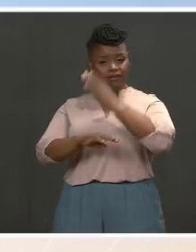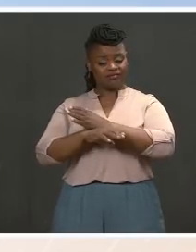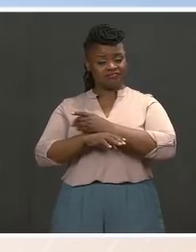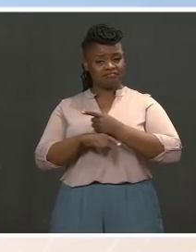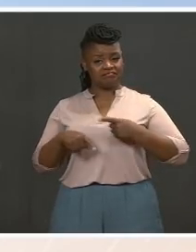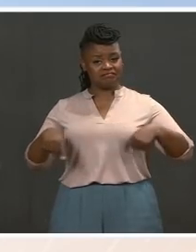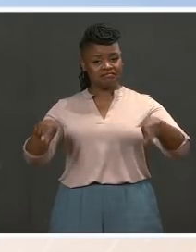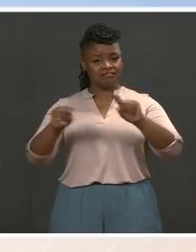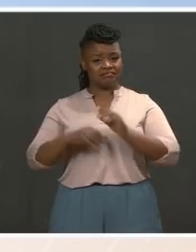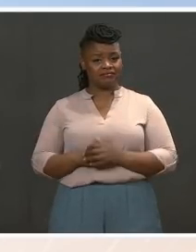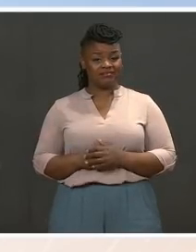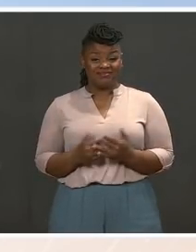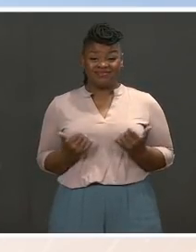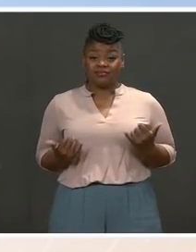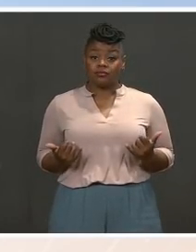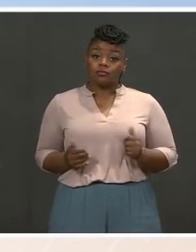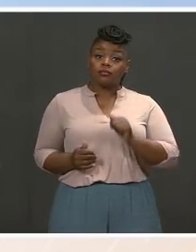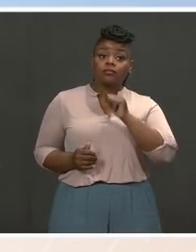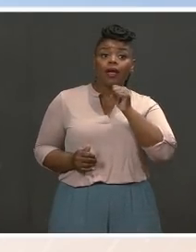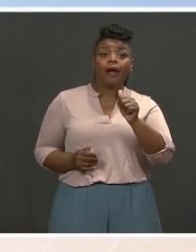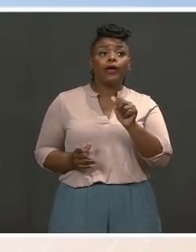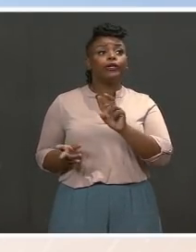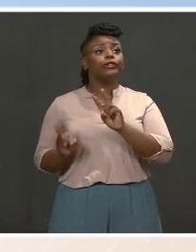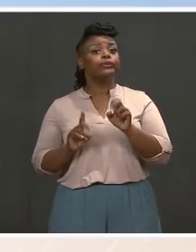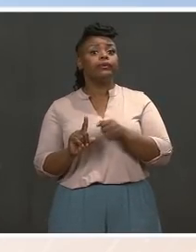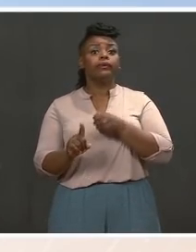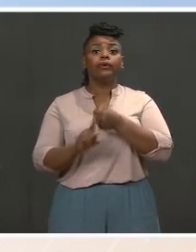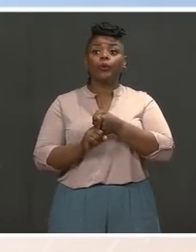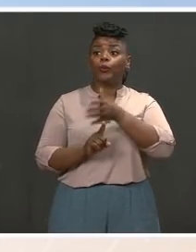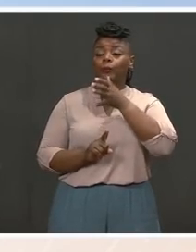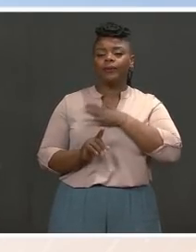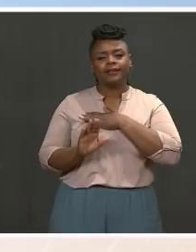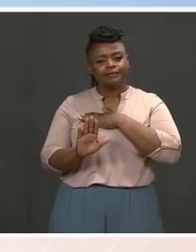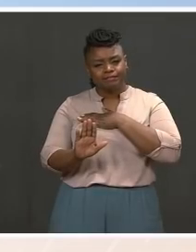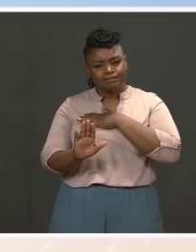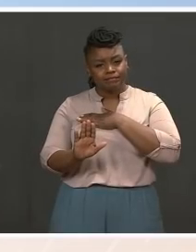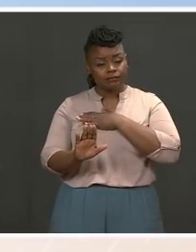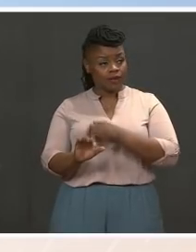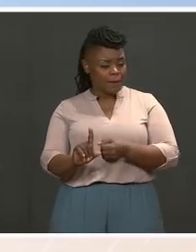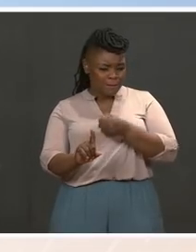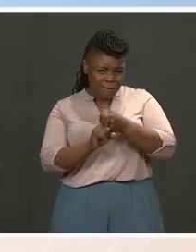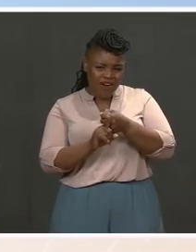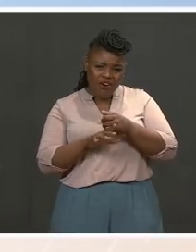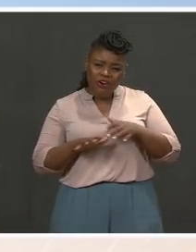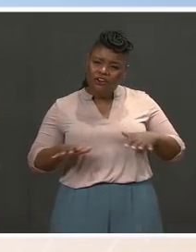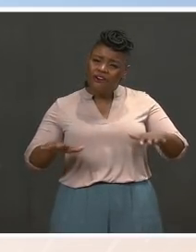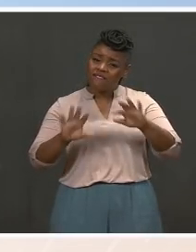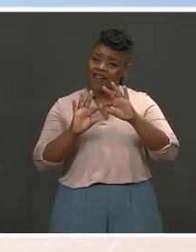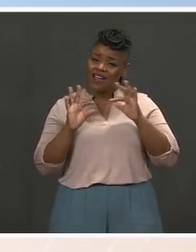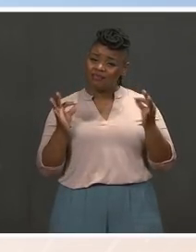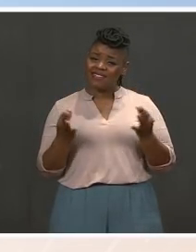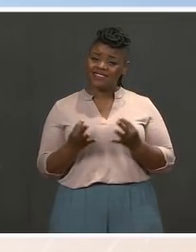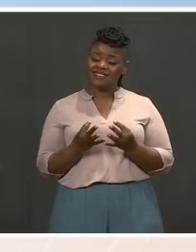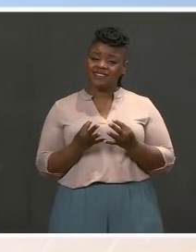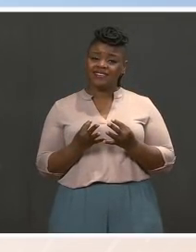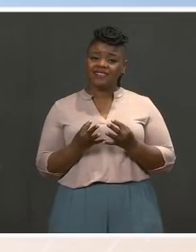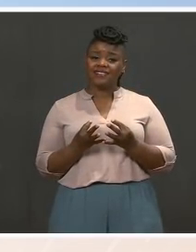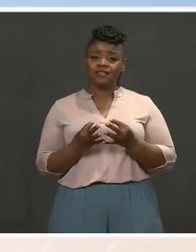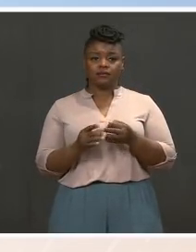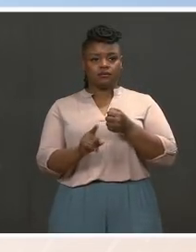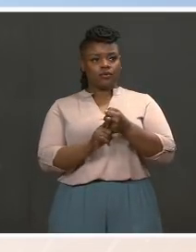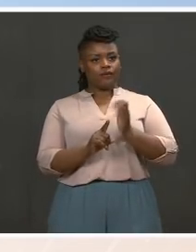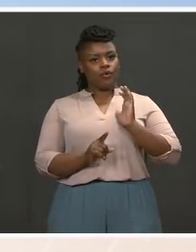women's issues. They affect all families, the ability of our economy to recover, and our nation's competitiveness. With that,